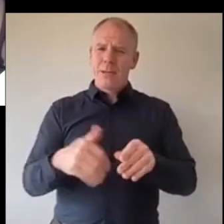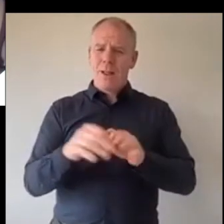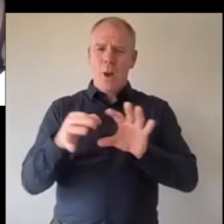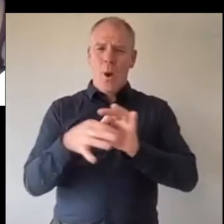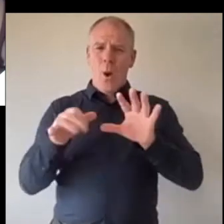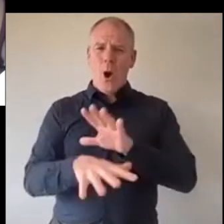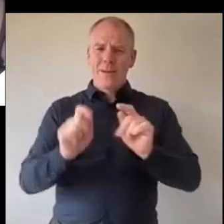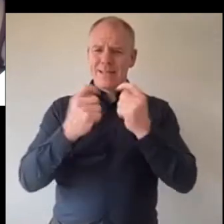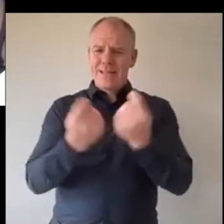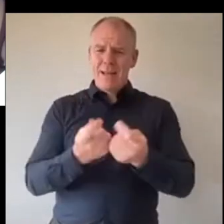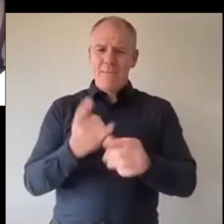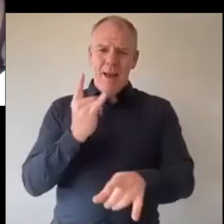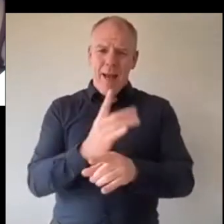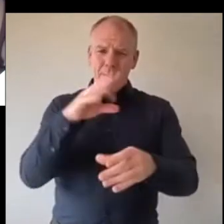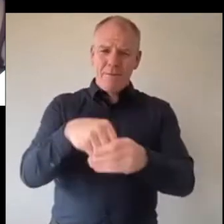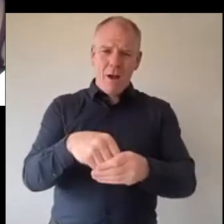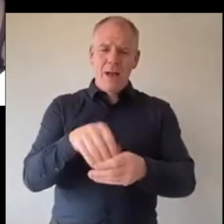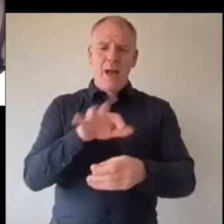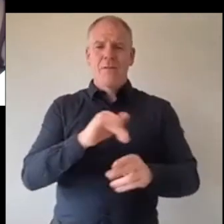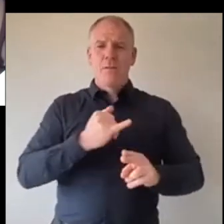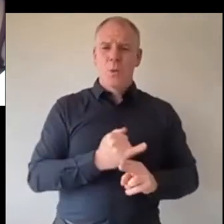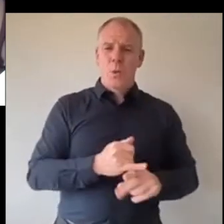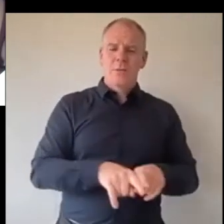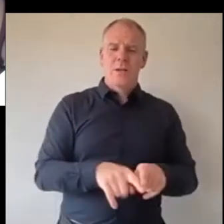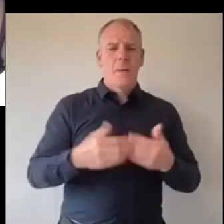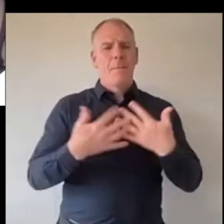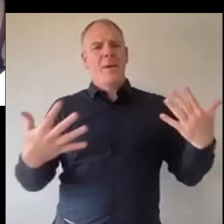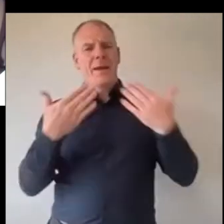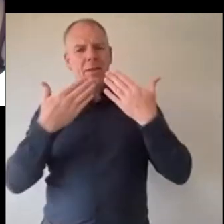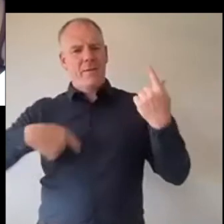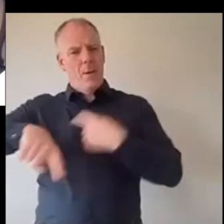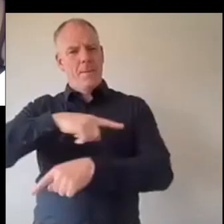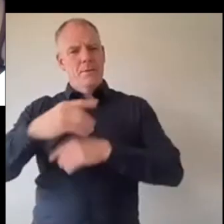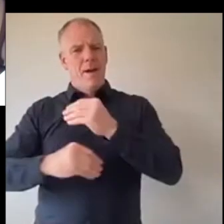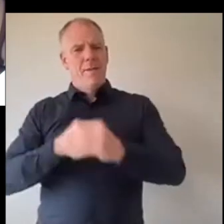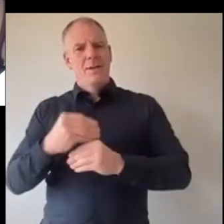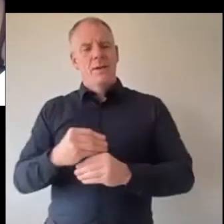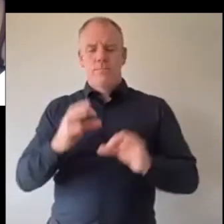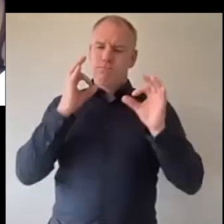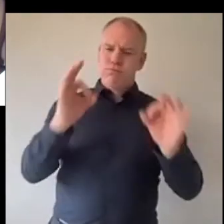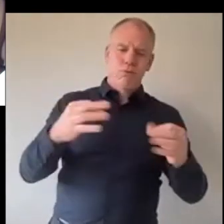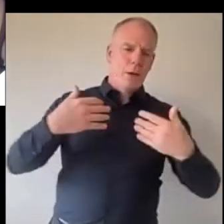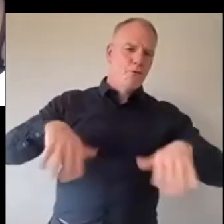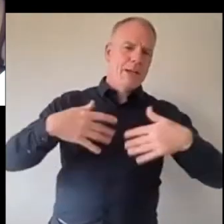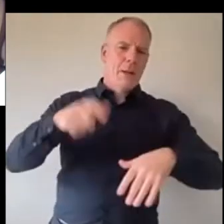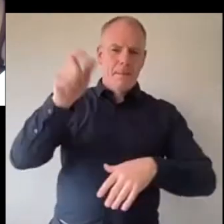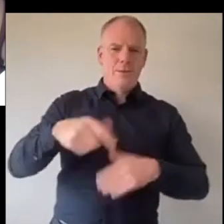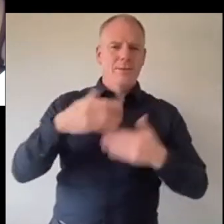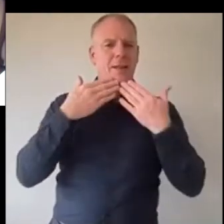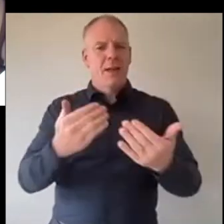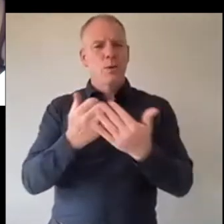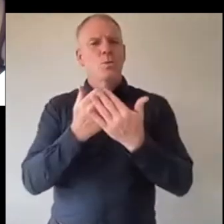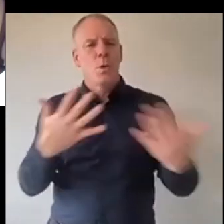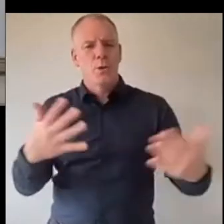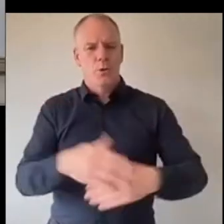homeless outreach team and within your school so a massive thank you from ourselves here and you are absolutely incredible um thank you so so